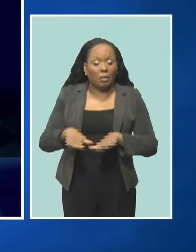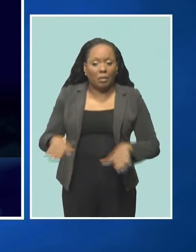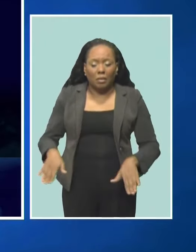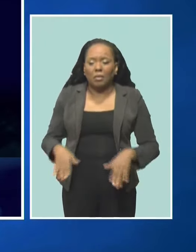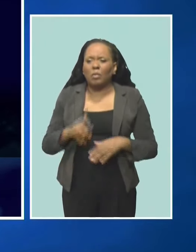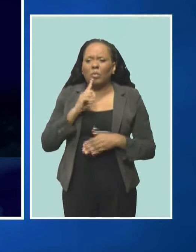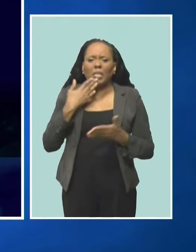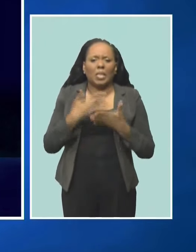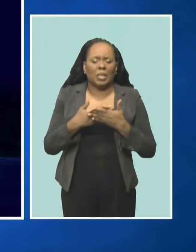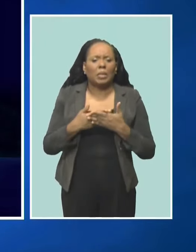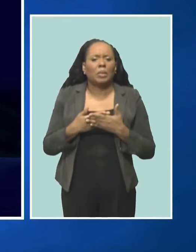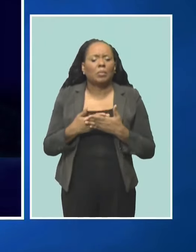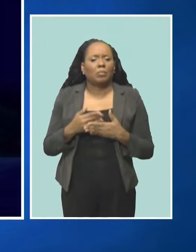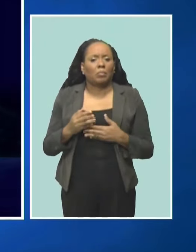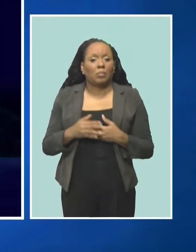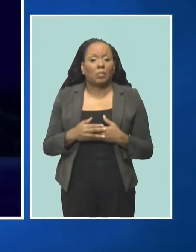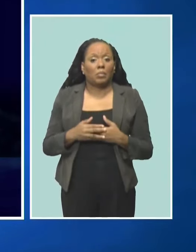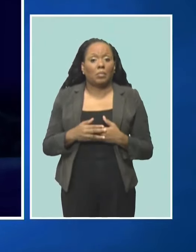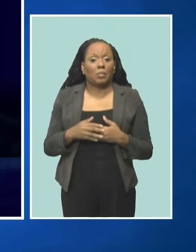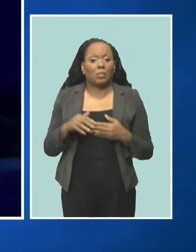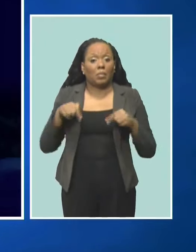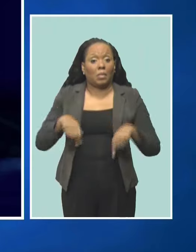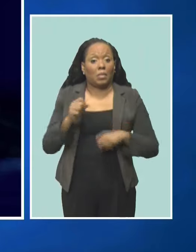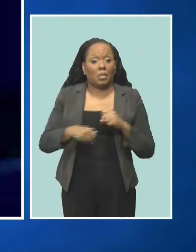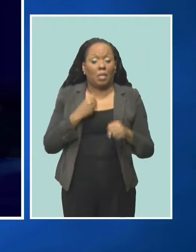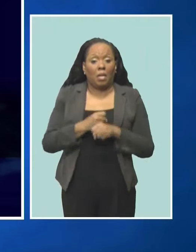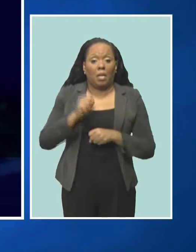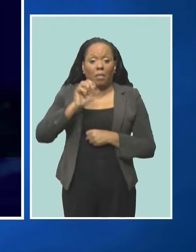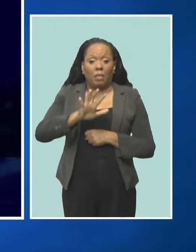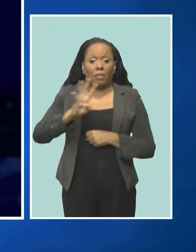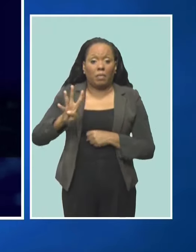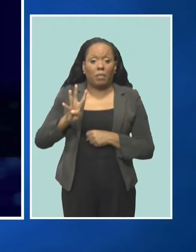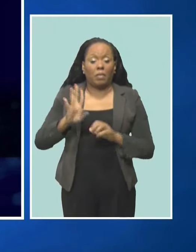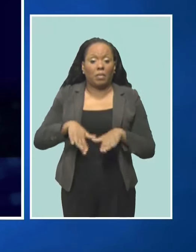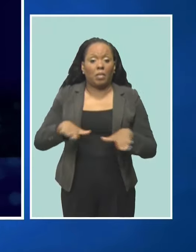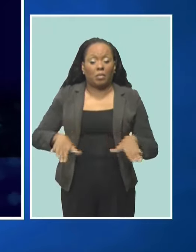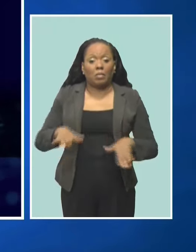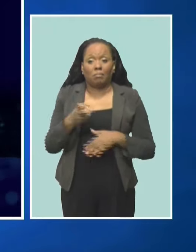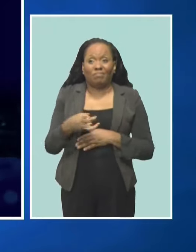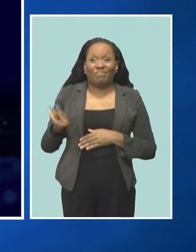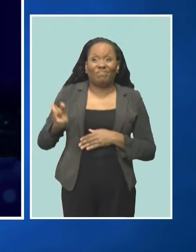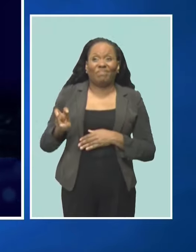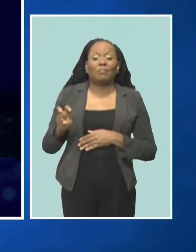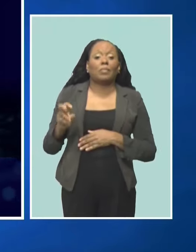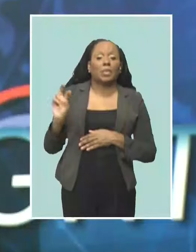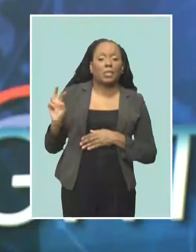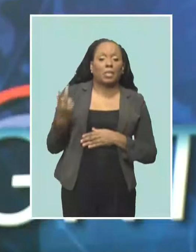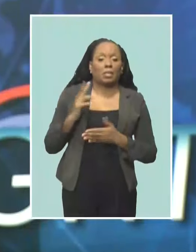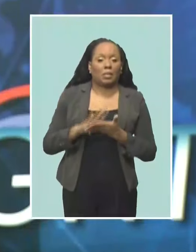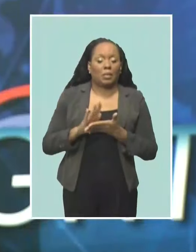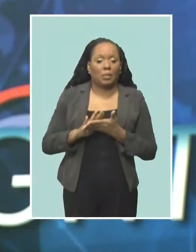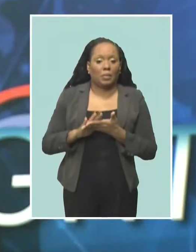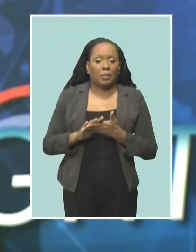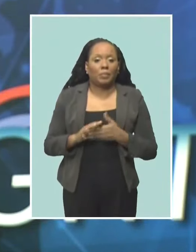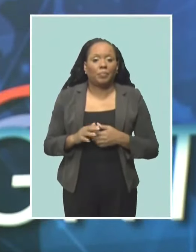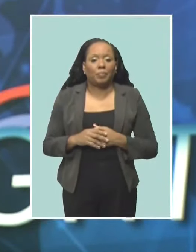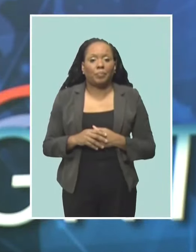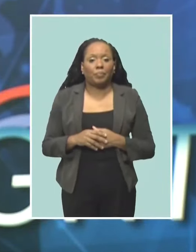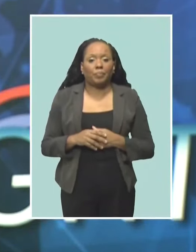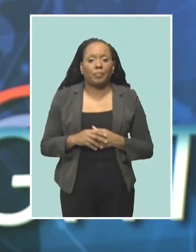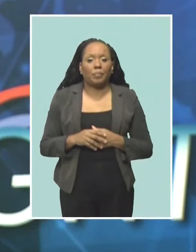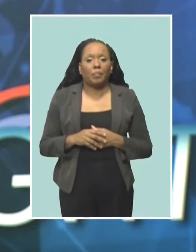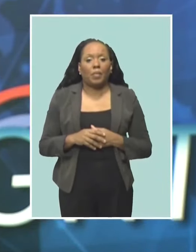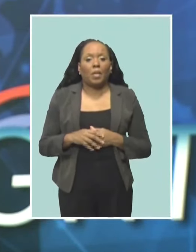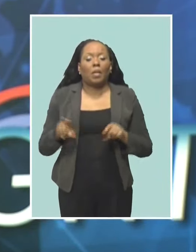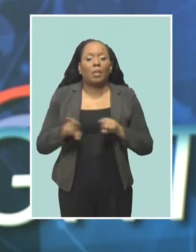goes well. This year we had 54 children who would have been transitioning to secondary school. Mr. Humphrey says